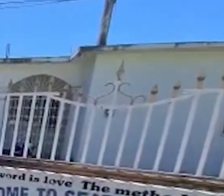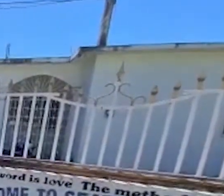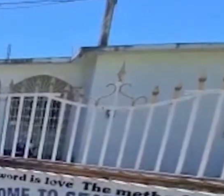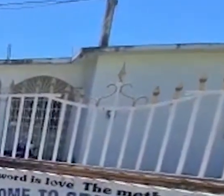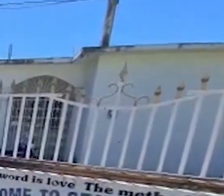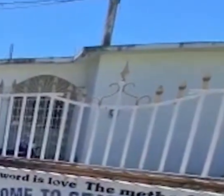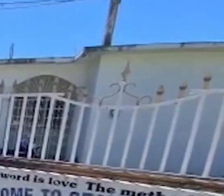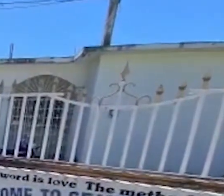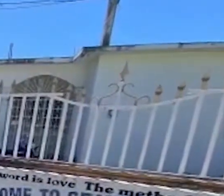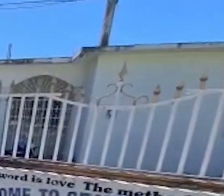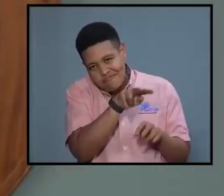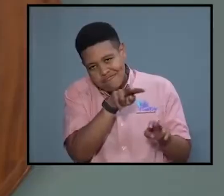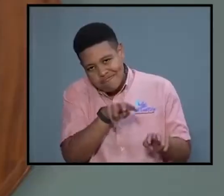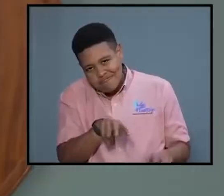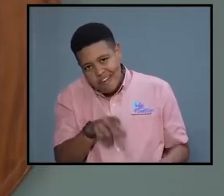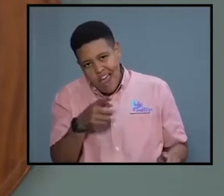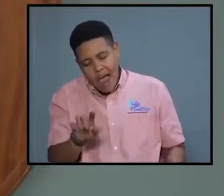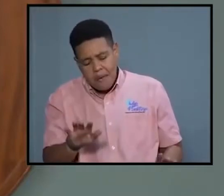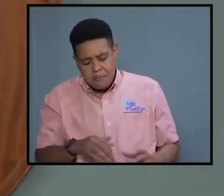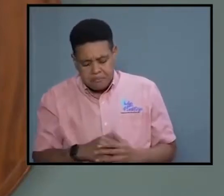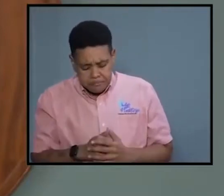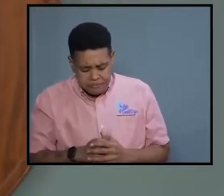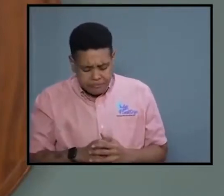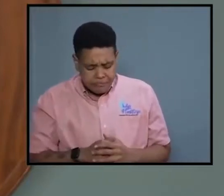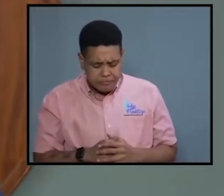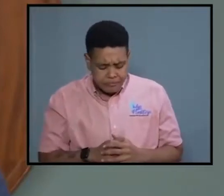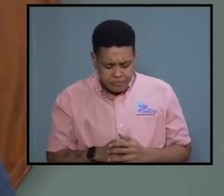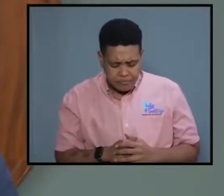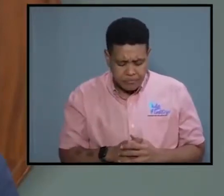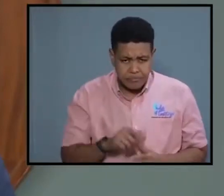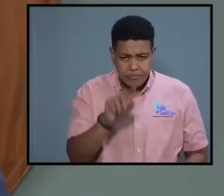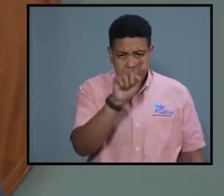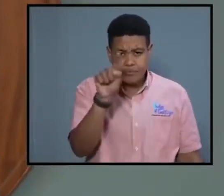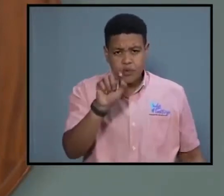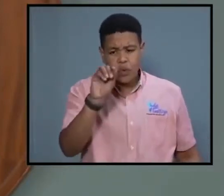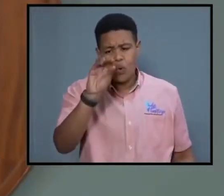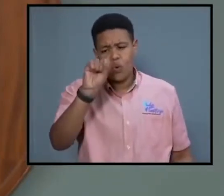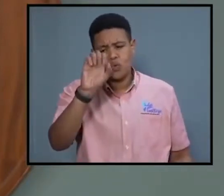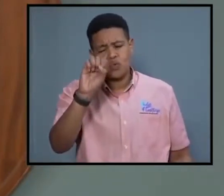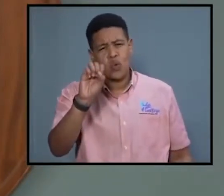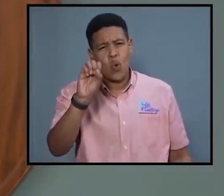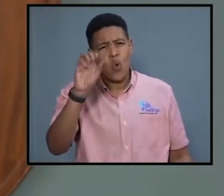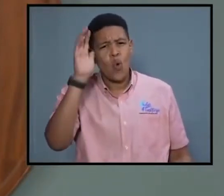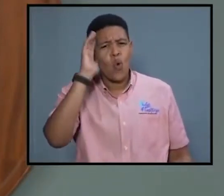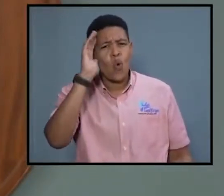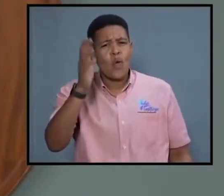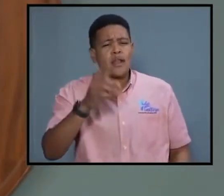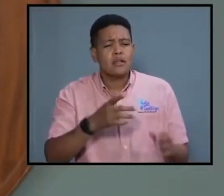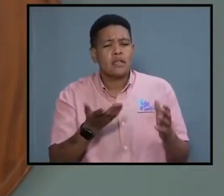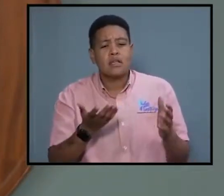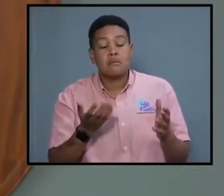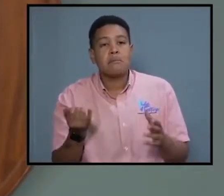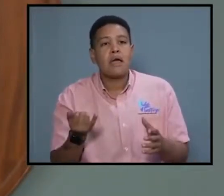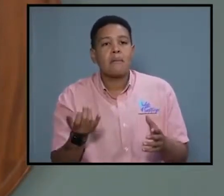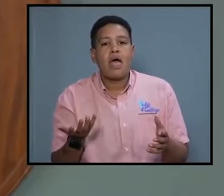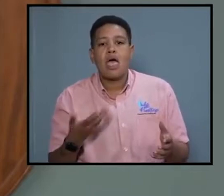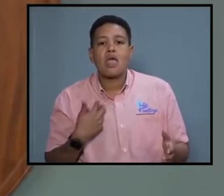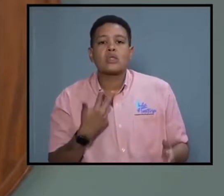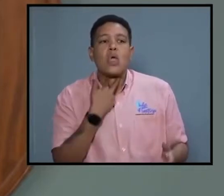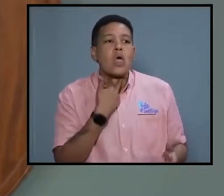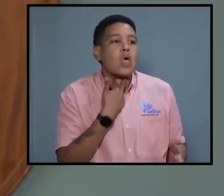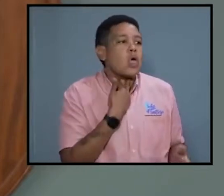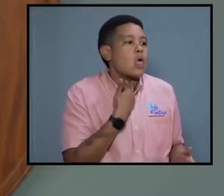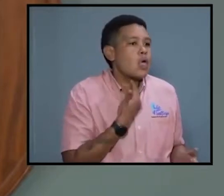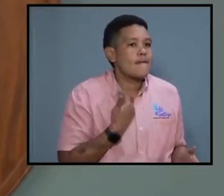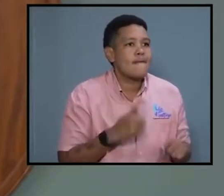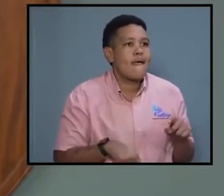help in fighting crime. The zones of special operations will displace the criminals and